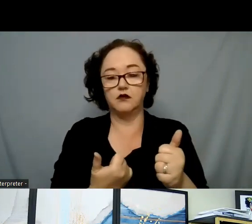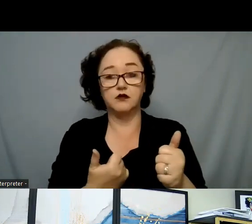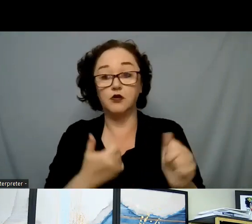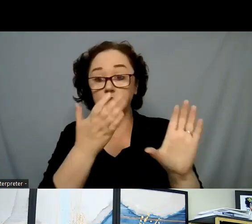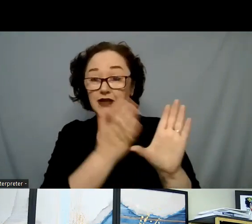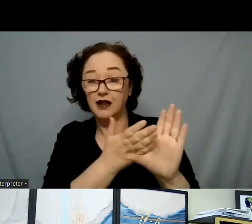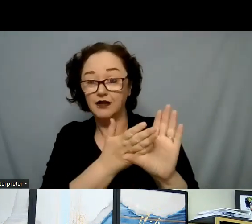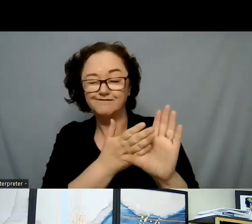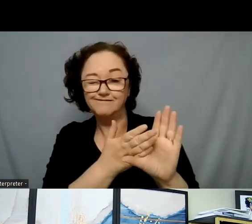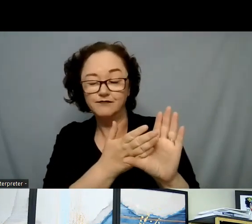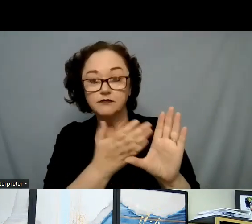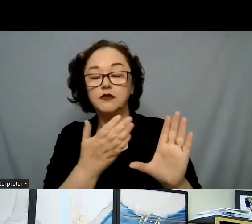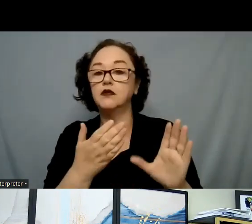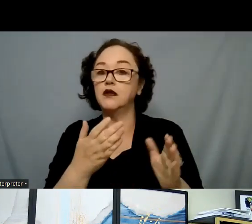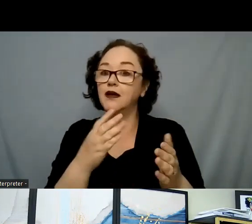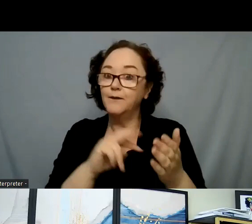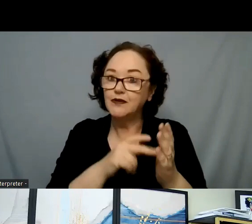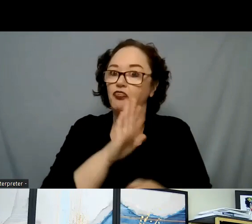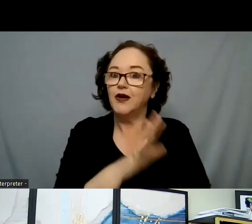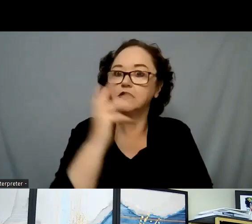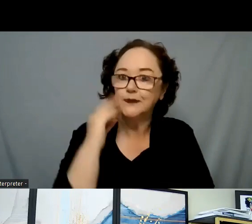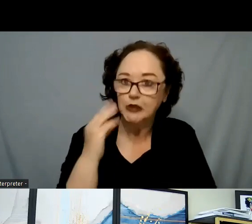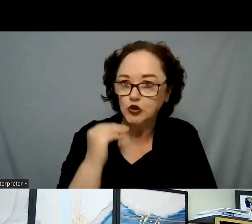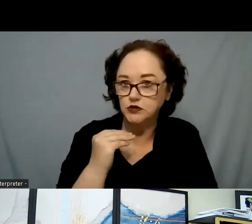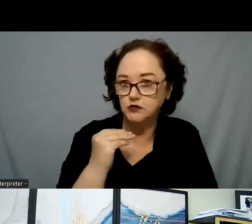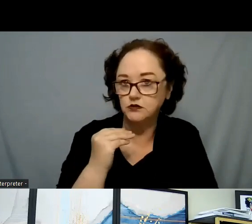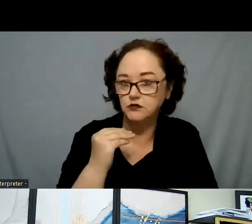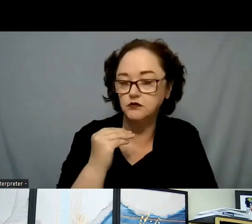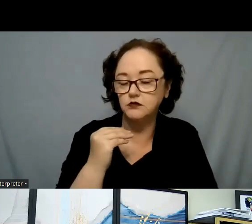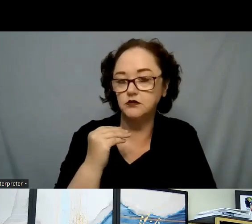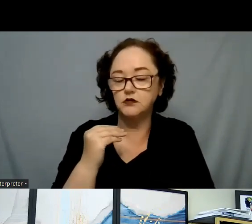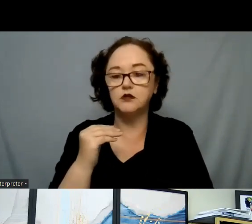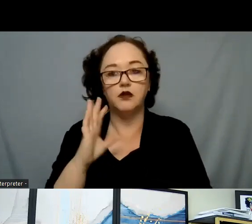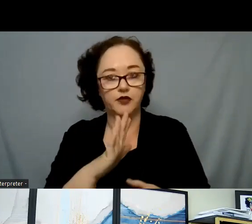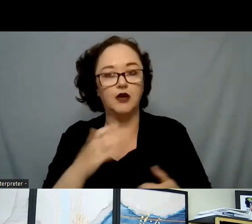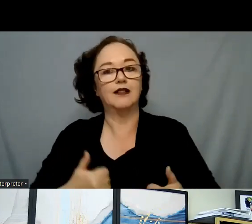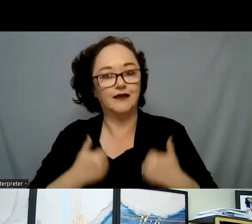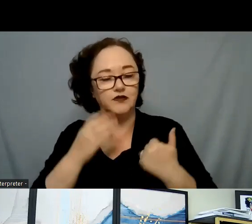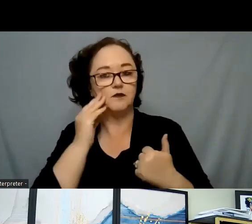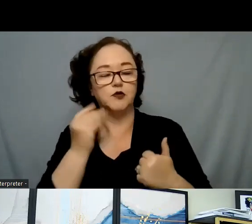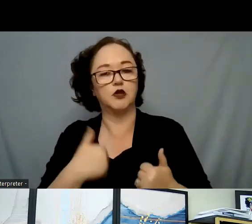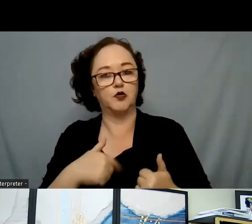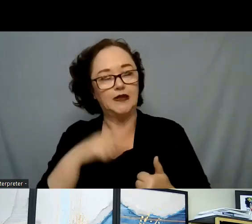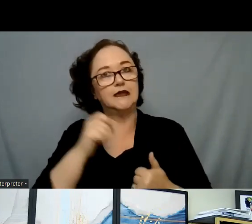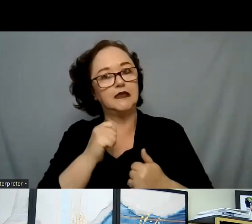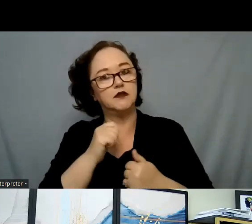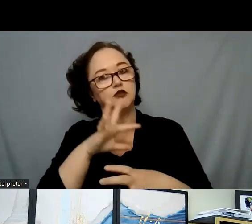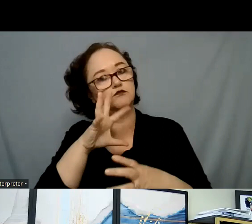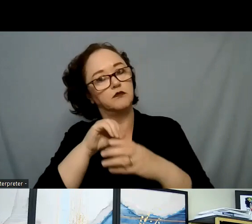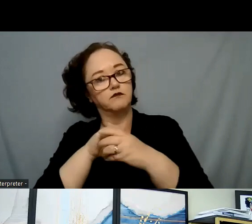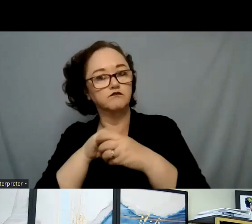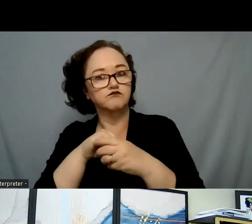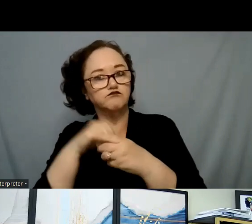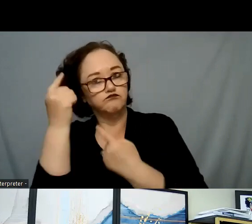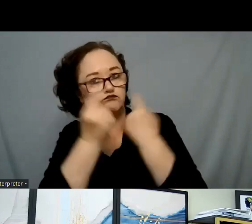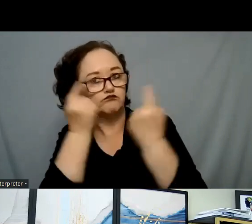is this person's experience as a result of his or her lived experience that we need to take into consideration. So, again, if we